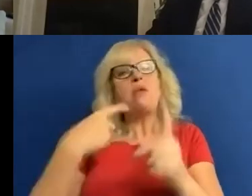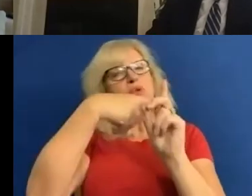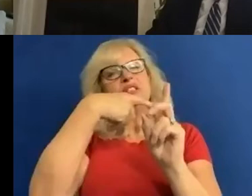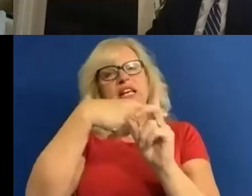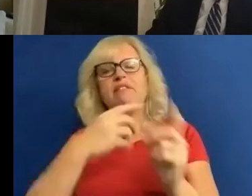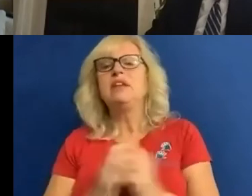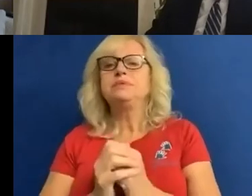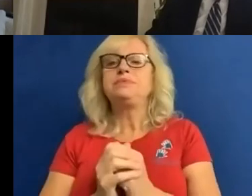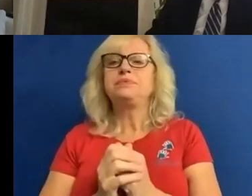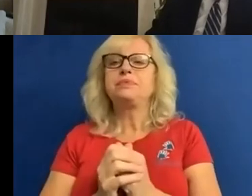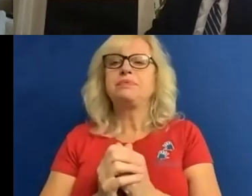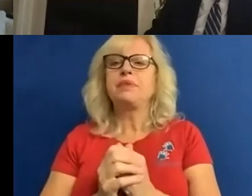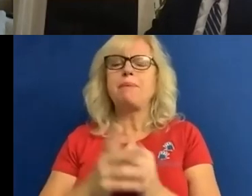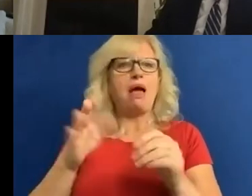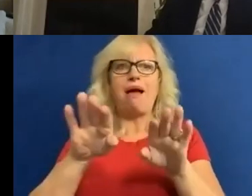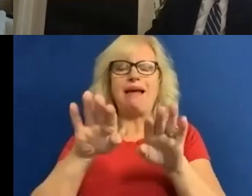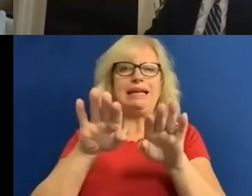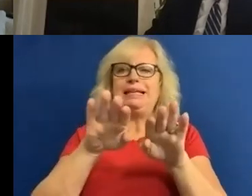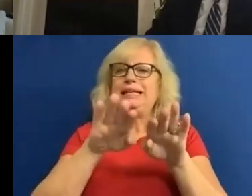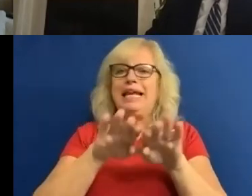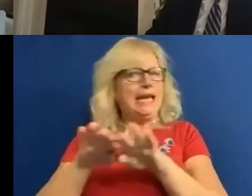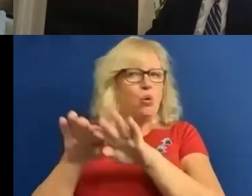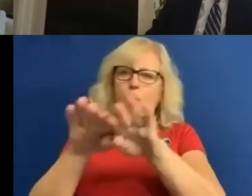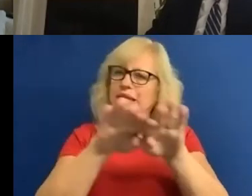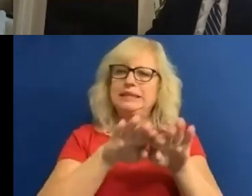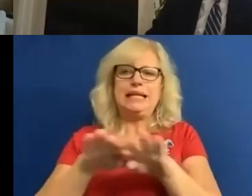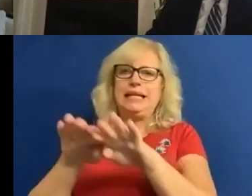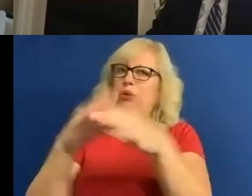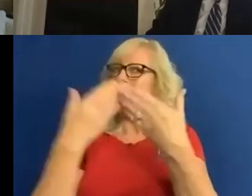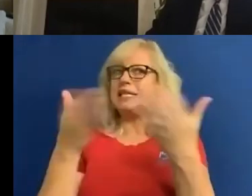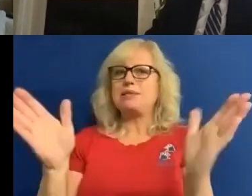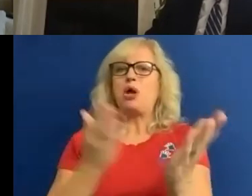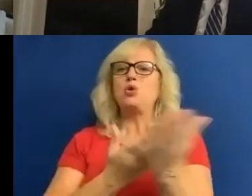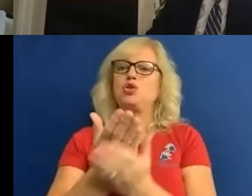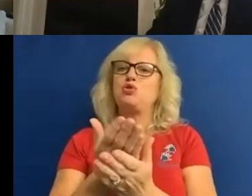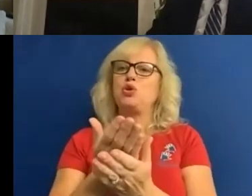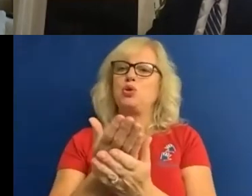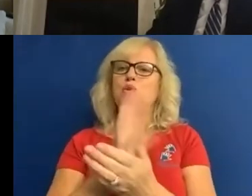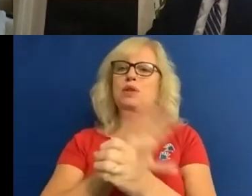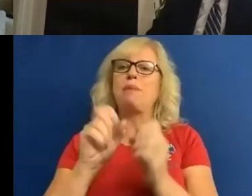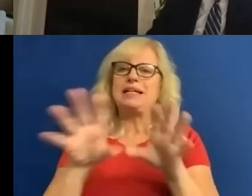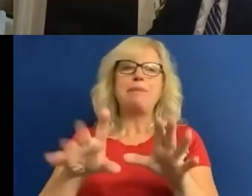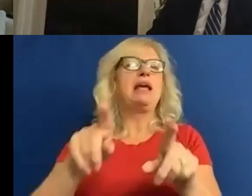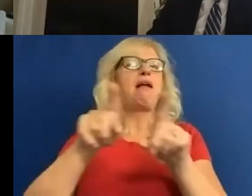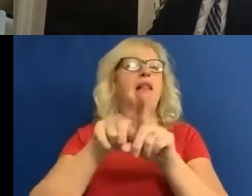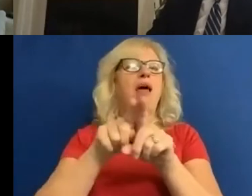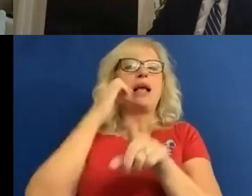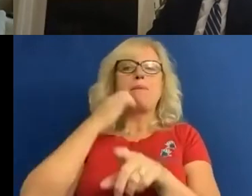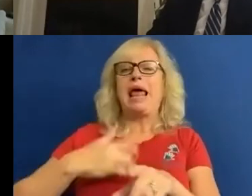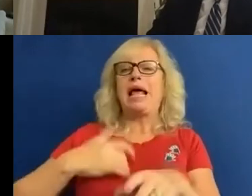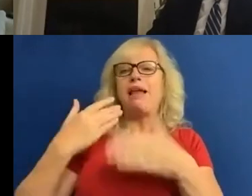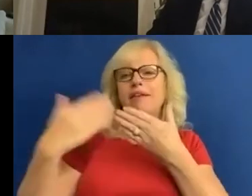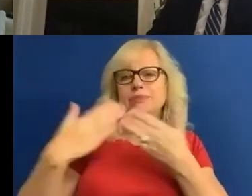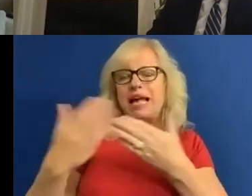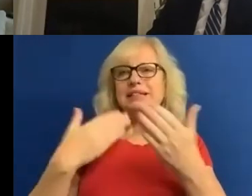inequality was very starkly exposed during the pandemic. You know, we have the Black Lives Matter movement. We were